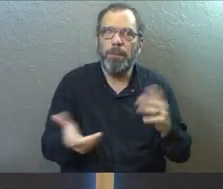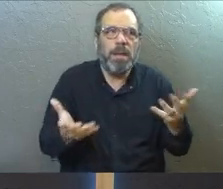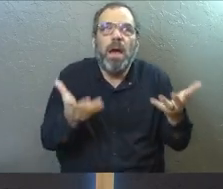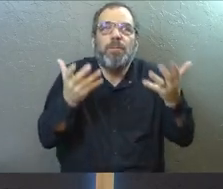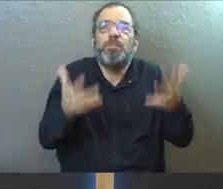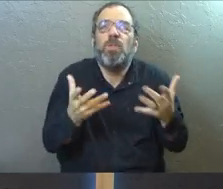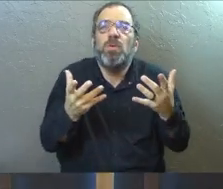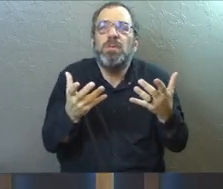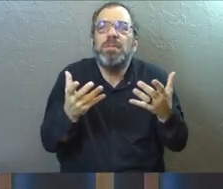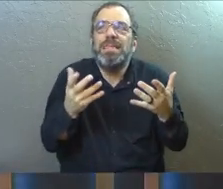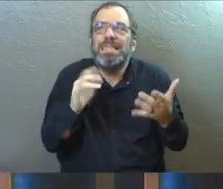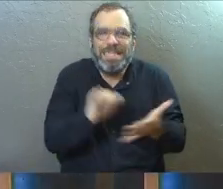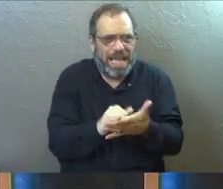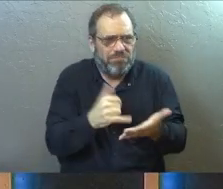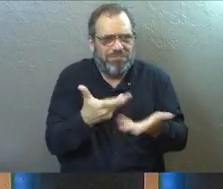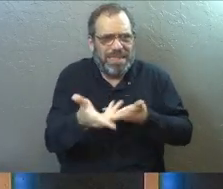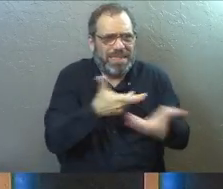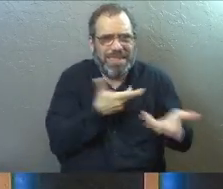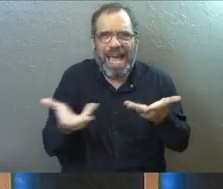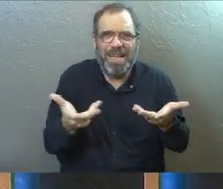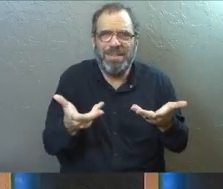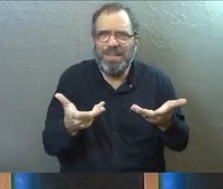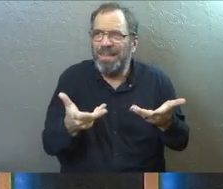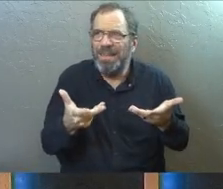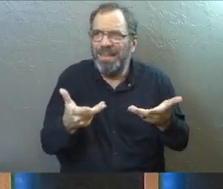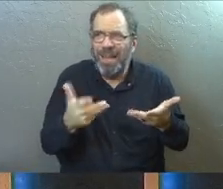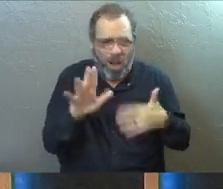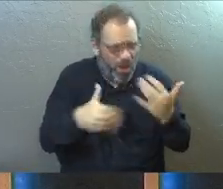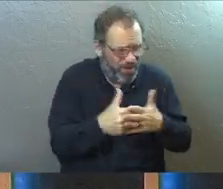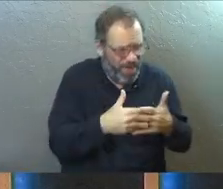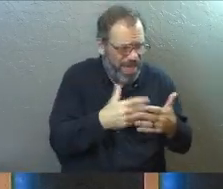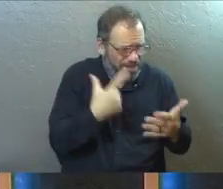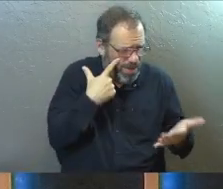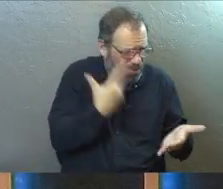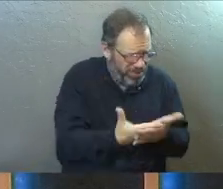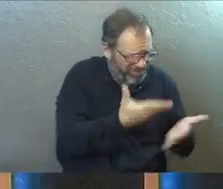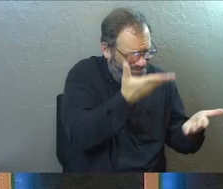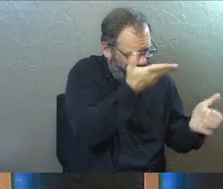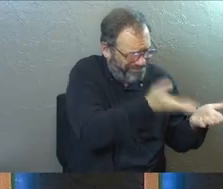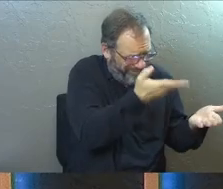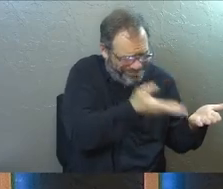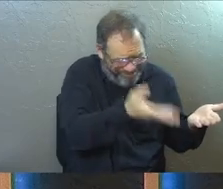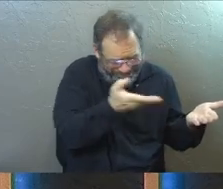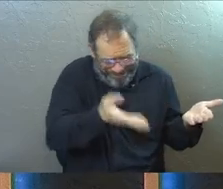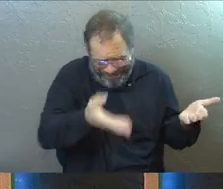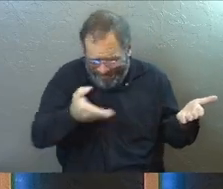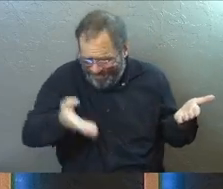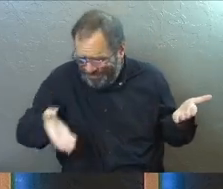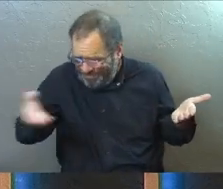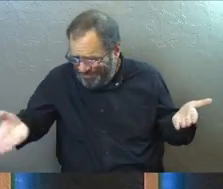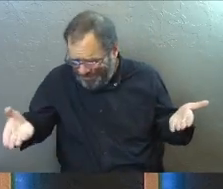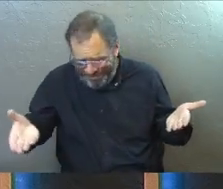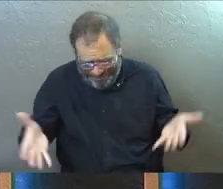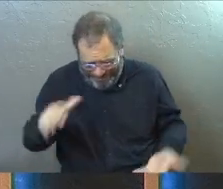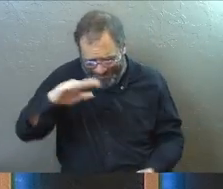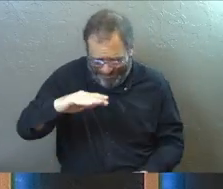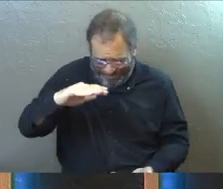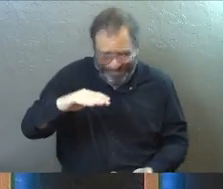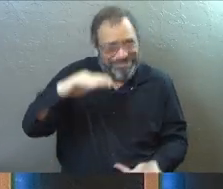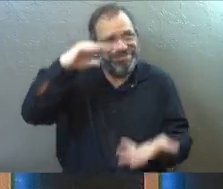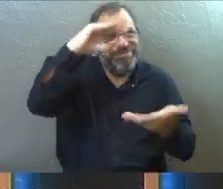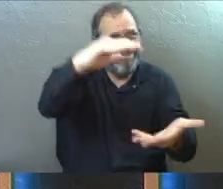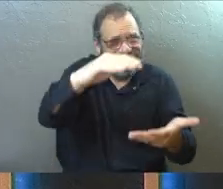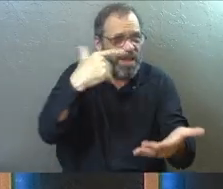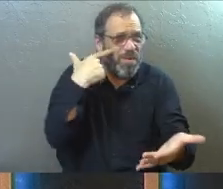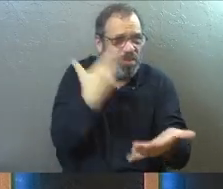what are you doing there in that conversation? You're amassing all your signs, all your evidence, all your